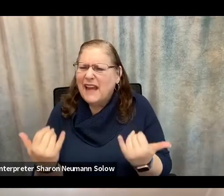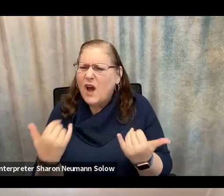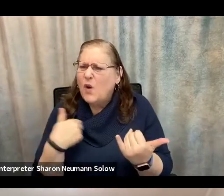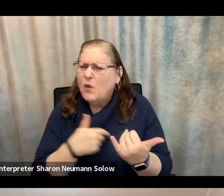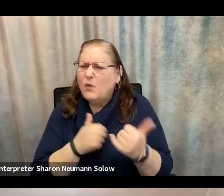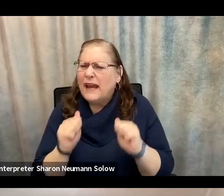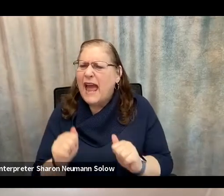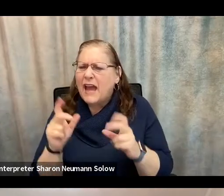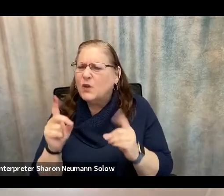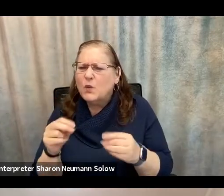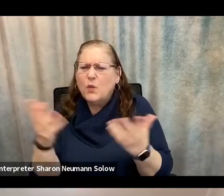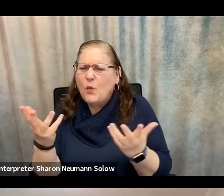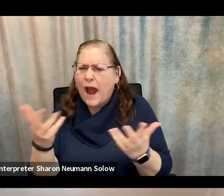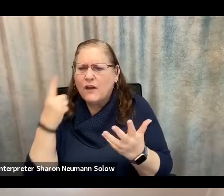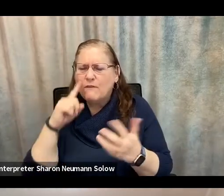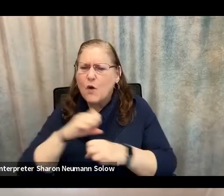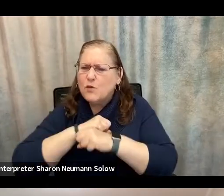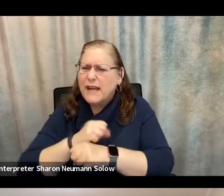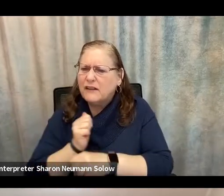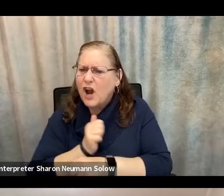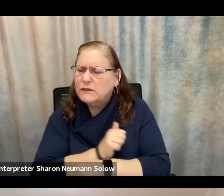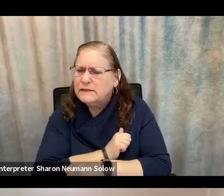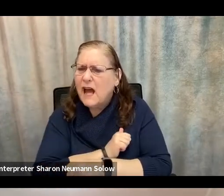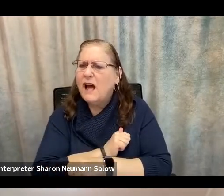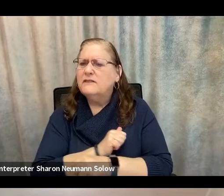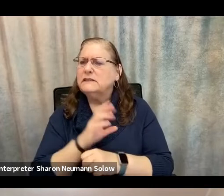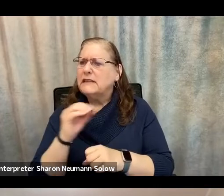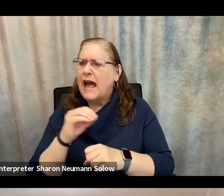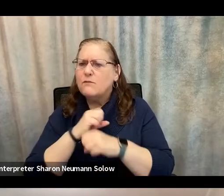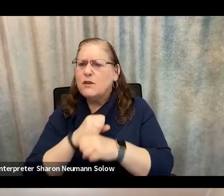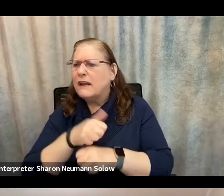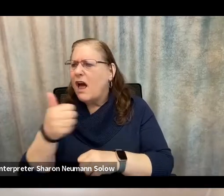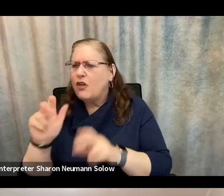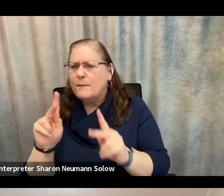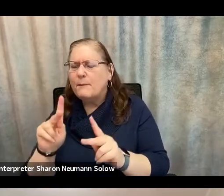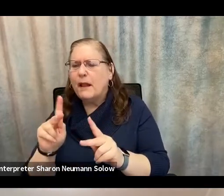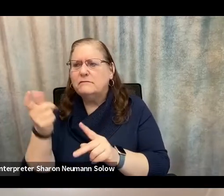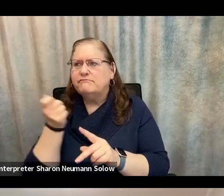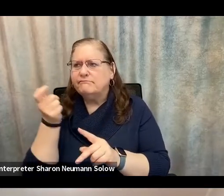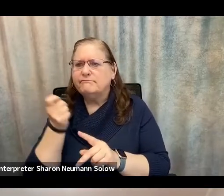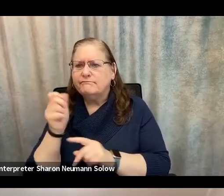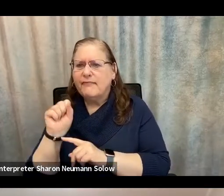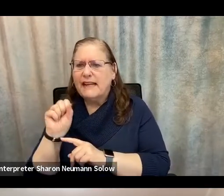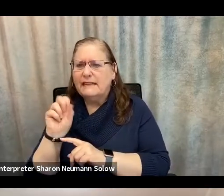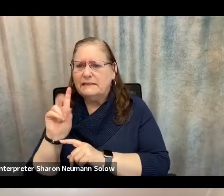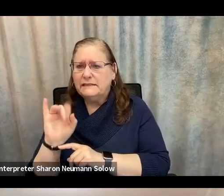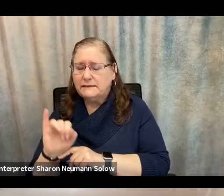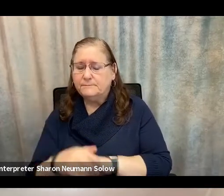people who you know who might be receiving SSDI benefits? First off, the big thing to know is